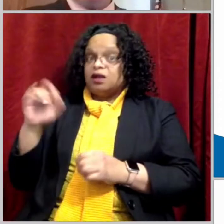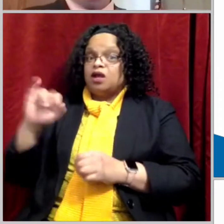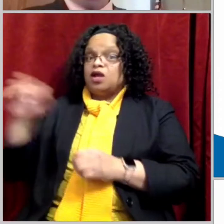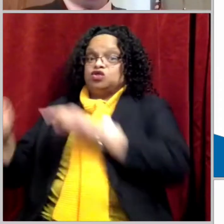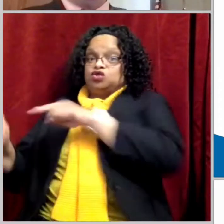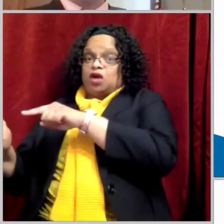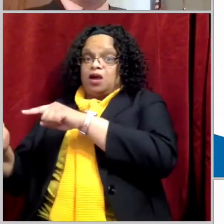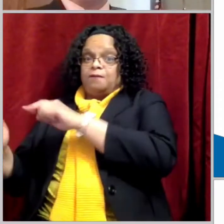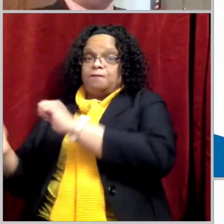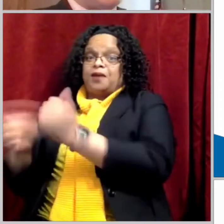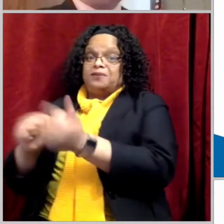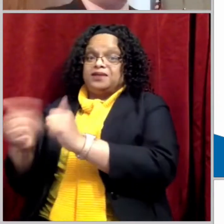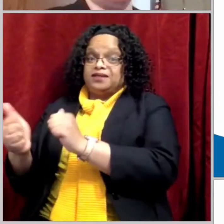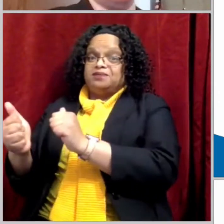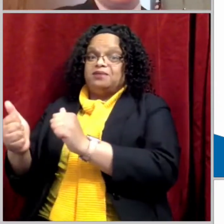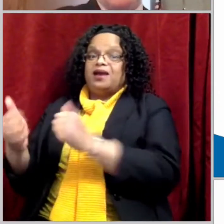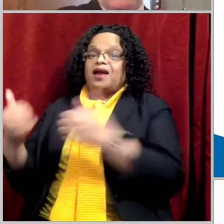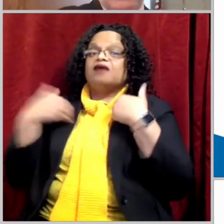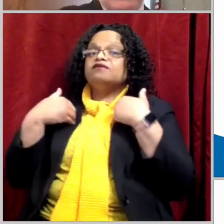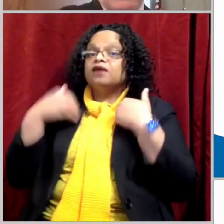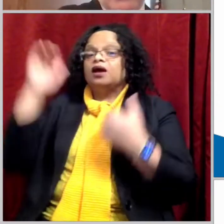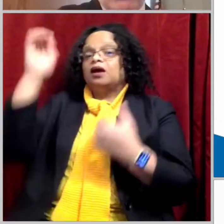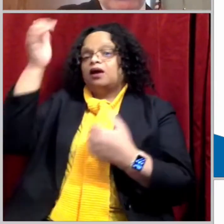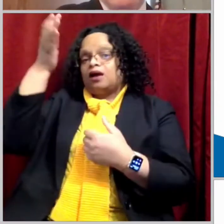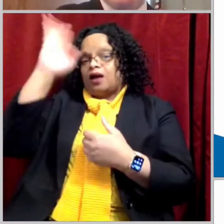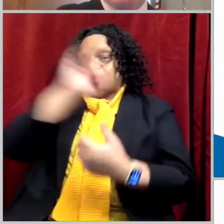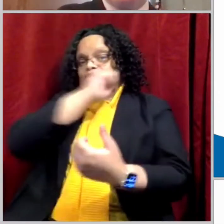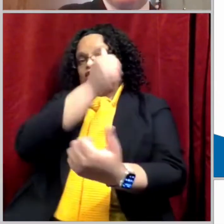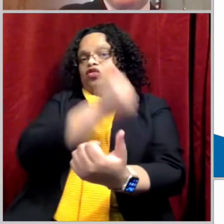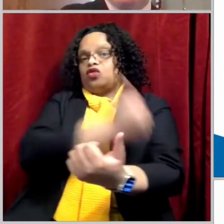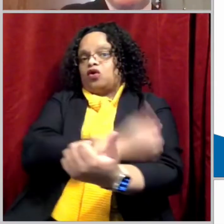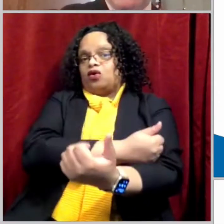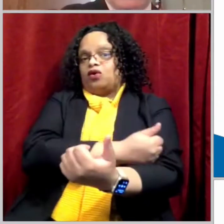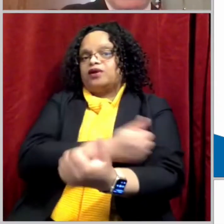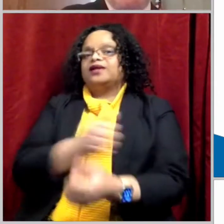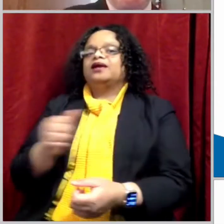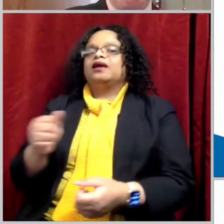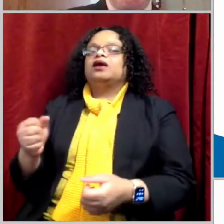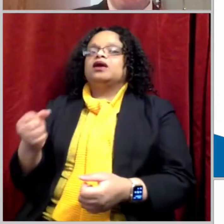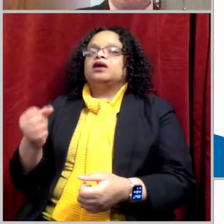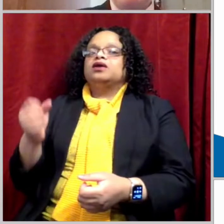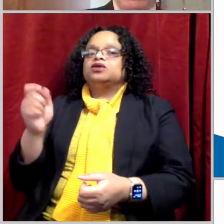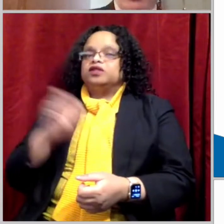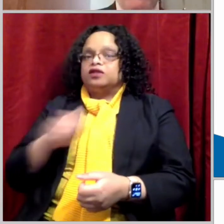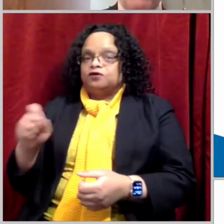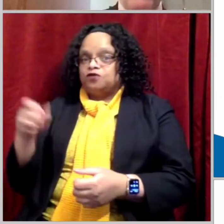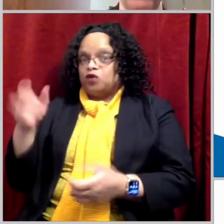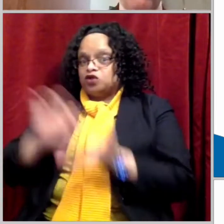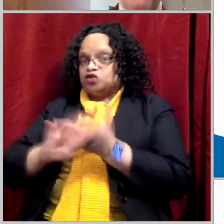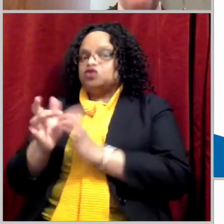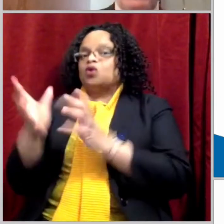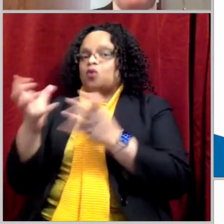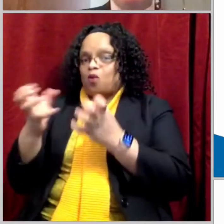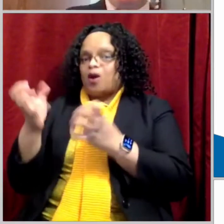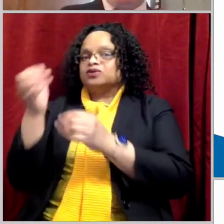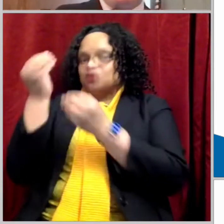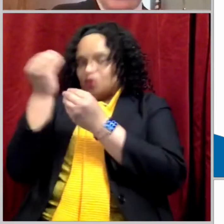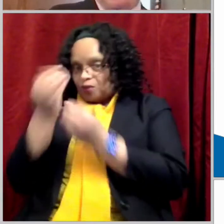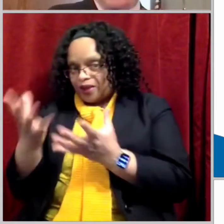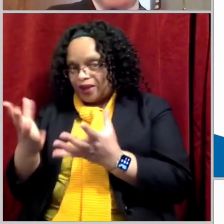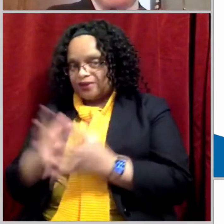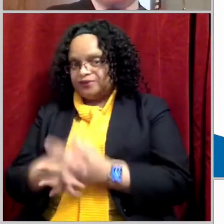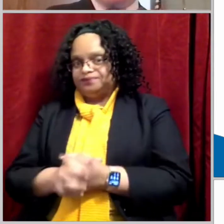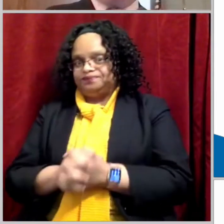he was baptized. He wanted to submit to God's authority. Also, we know from John